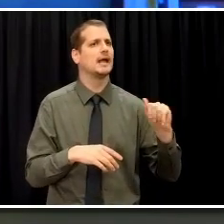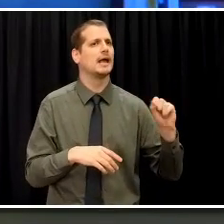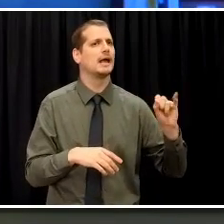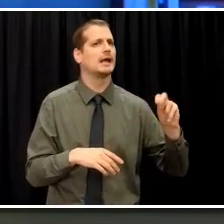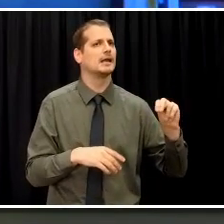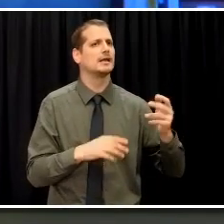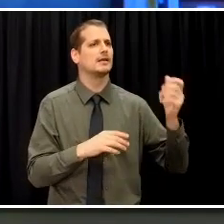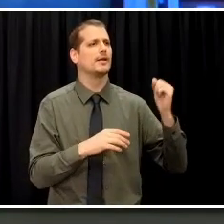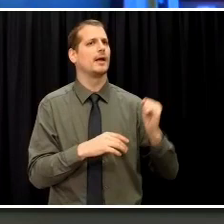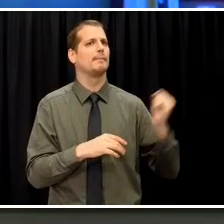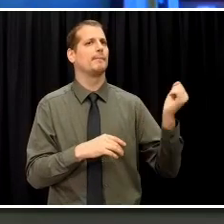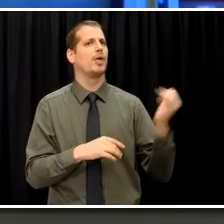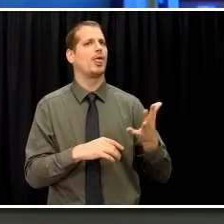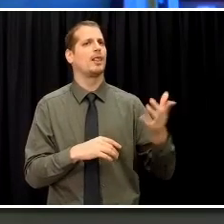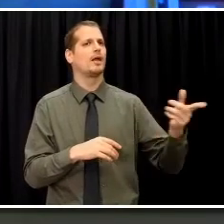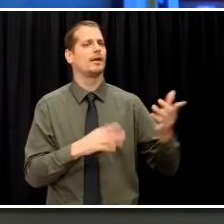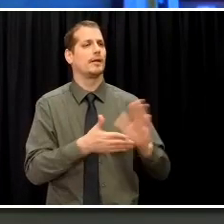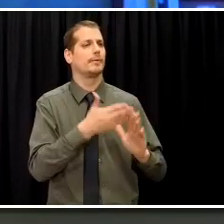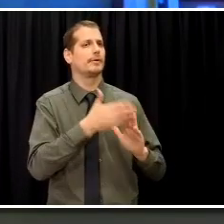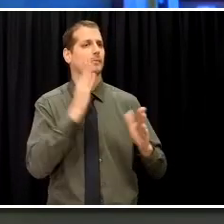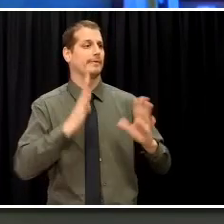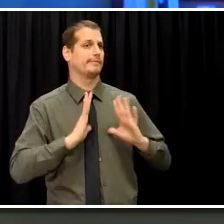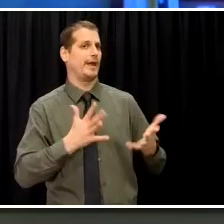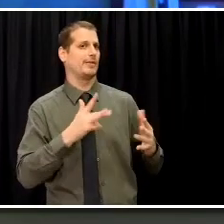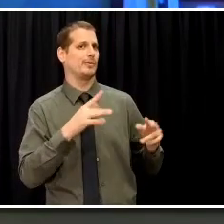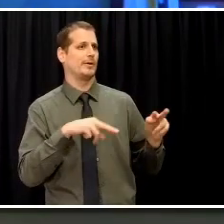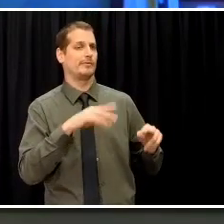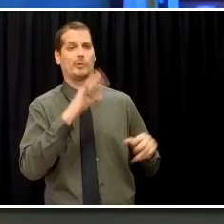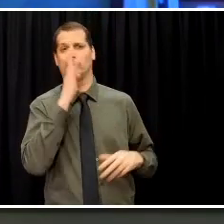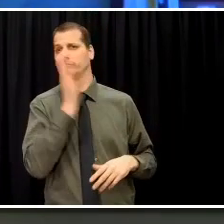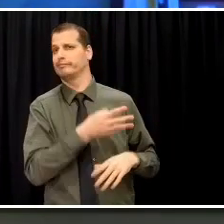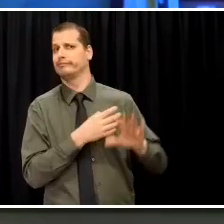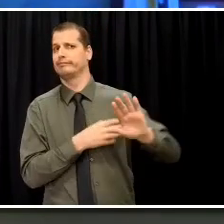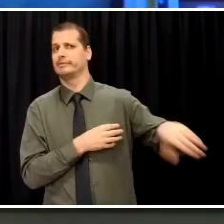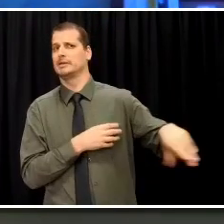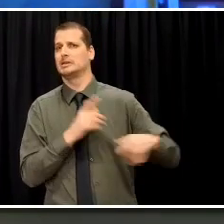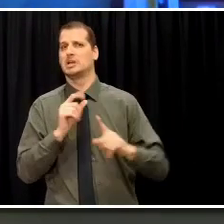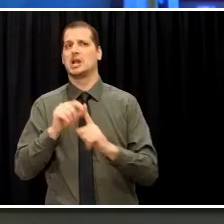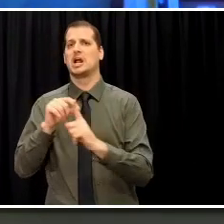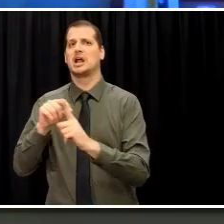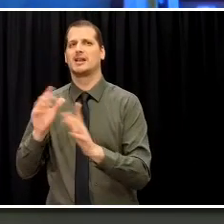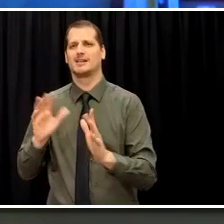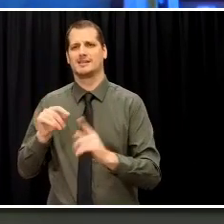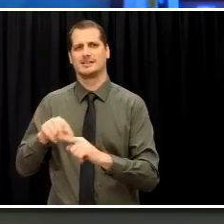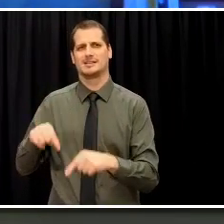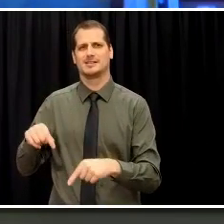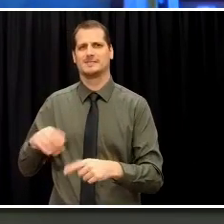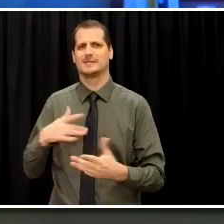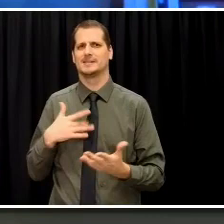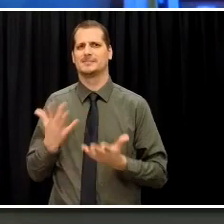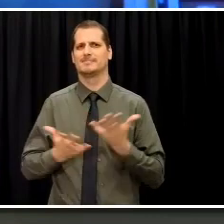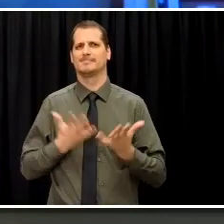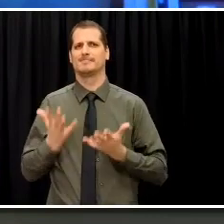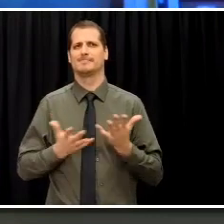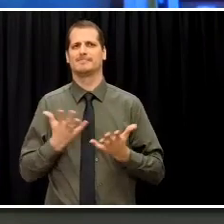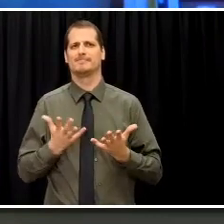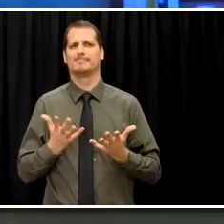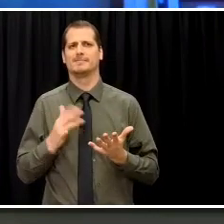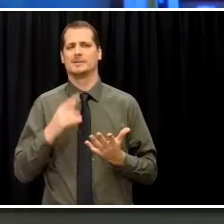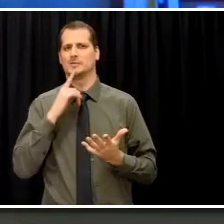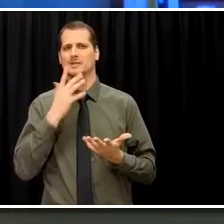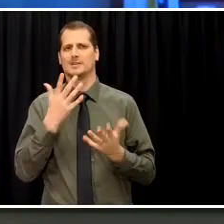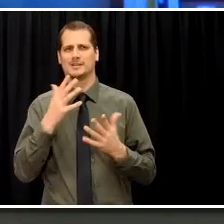much attention to. So we'll monitor this closely, but it's unfortunate if a judge is getting involved in a case